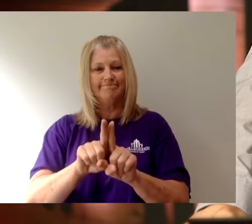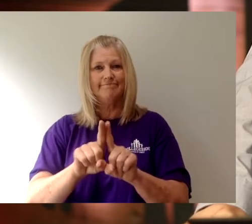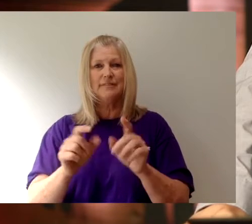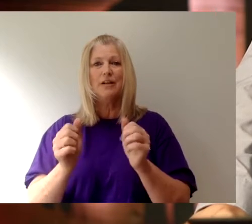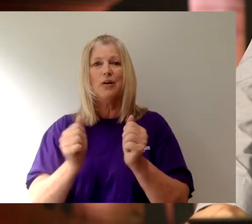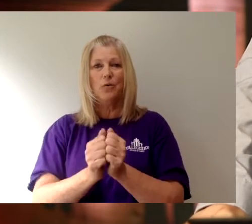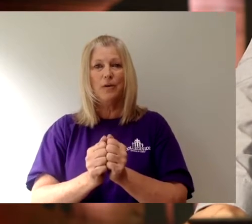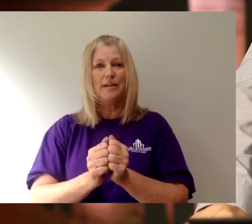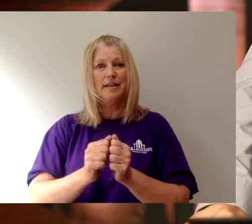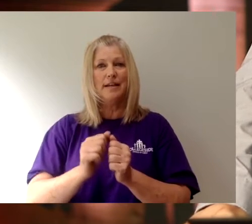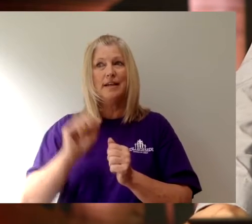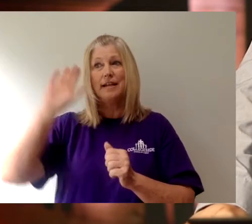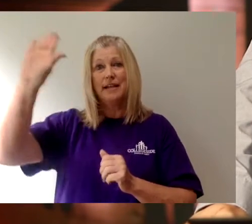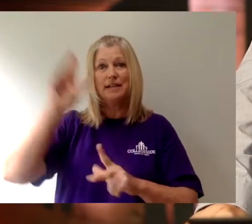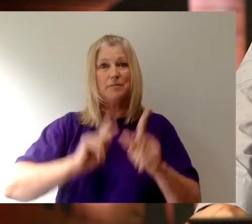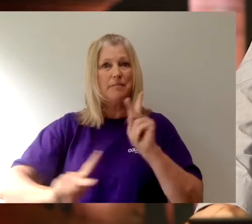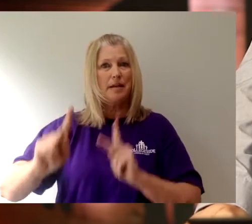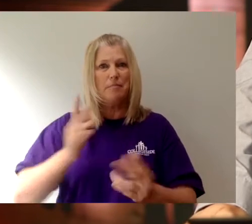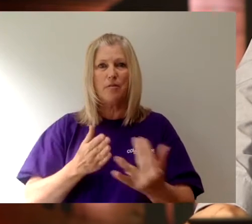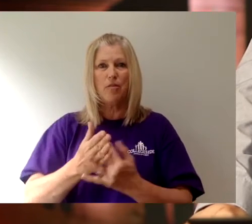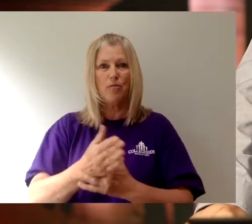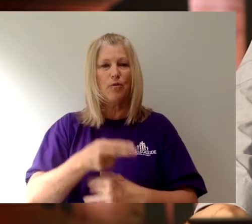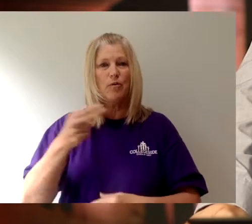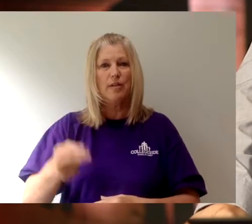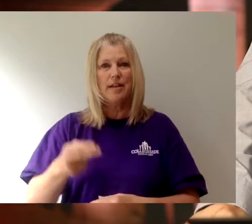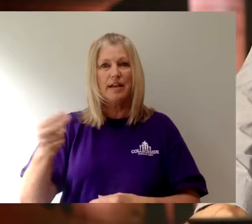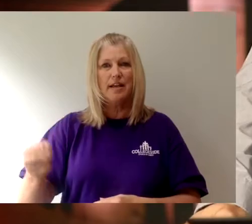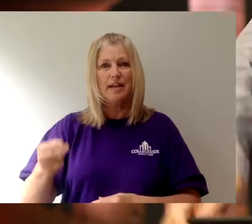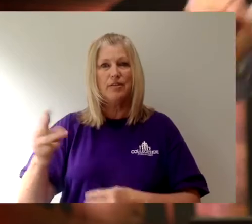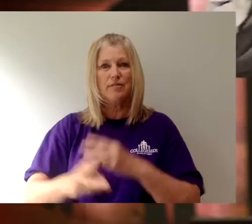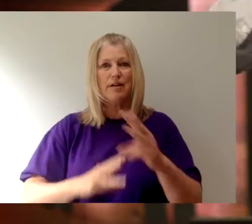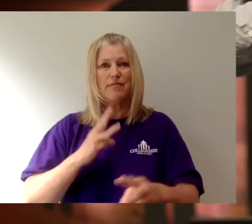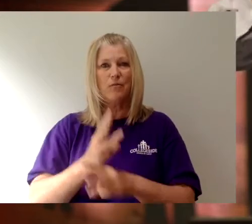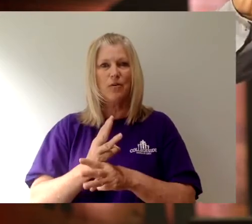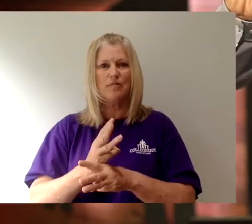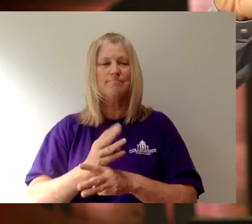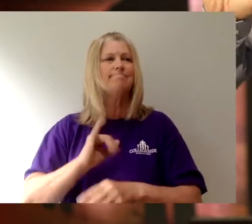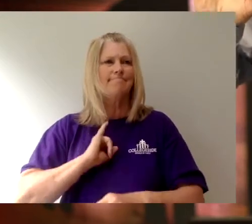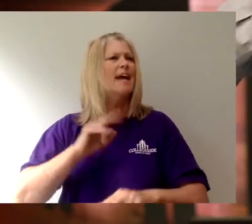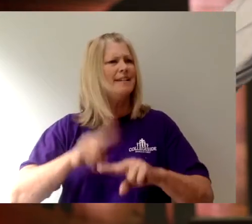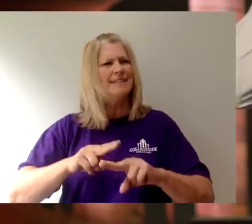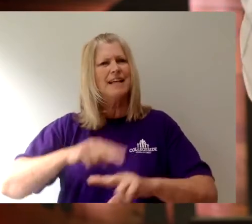He has been with his people throughout the history of the world. I just sat down at my desk this week and just